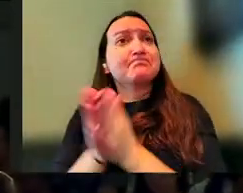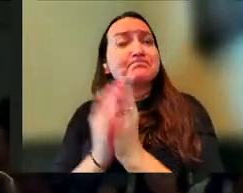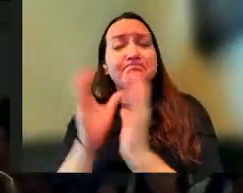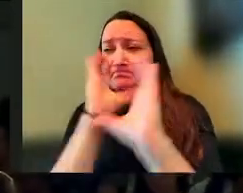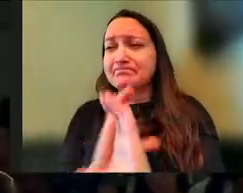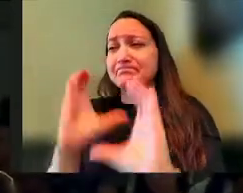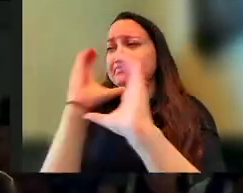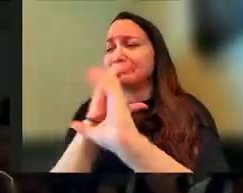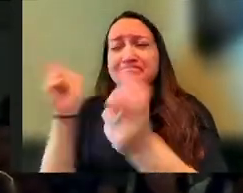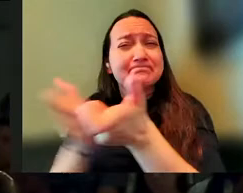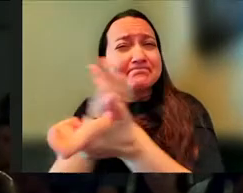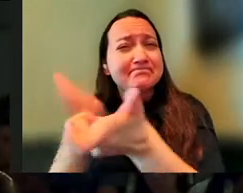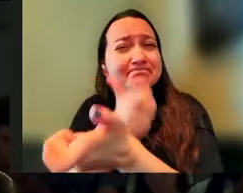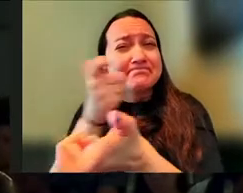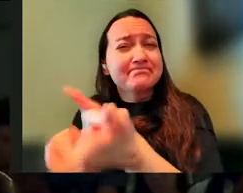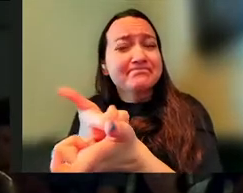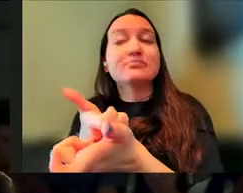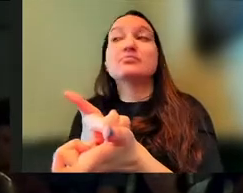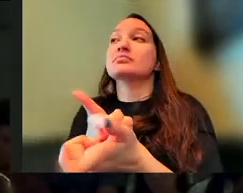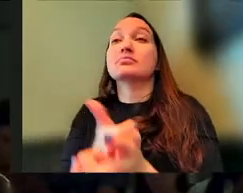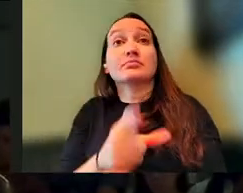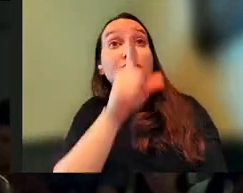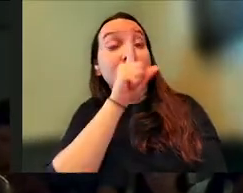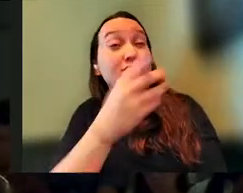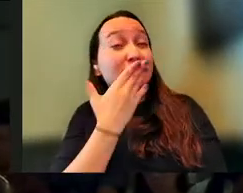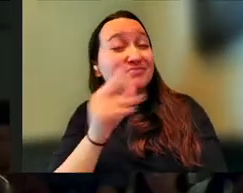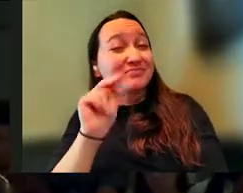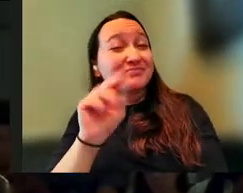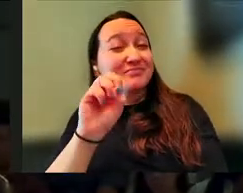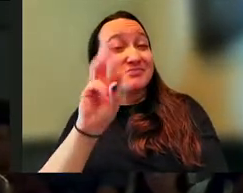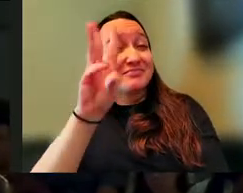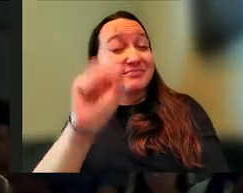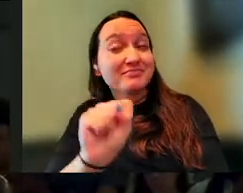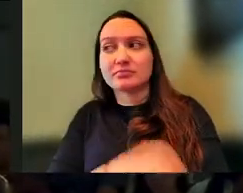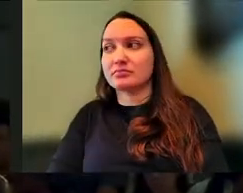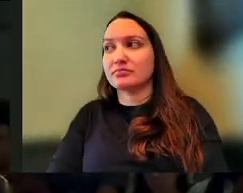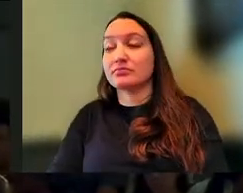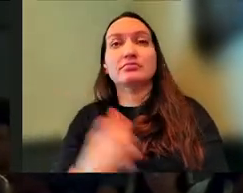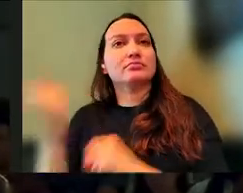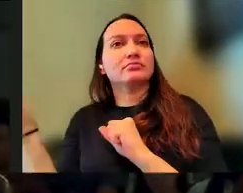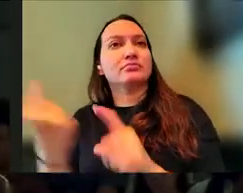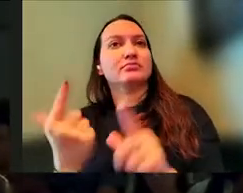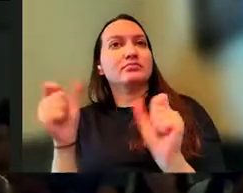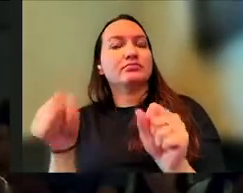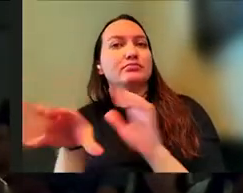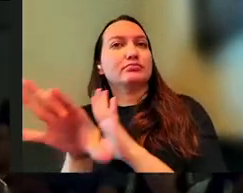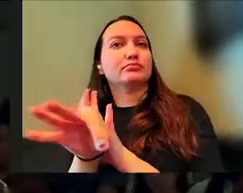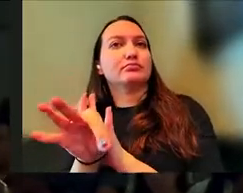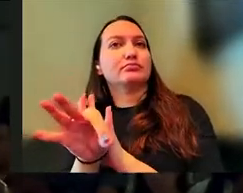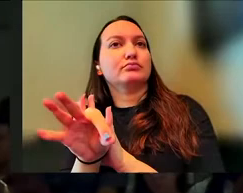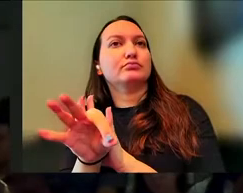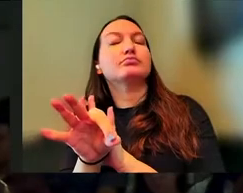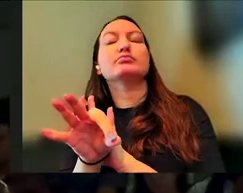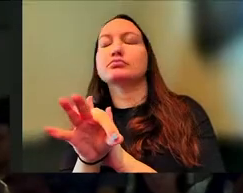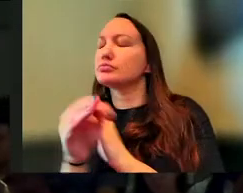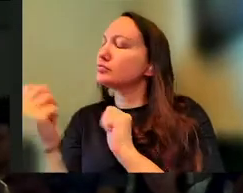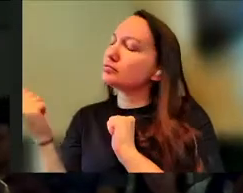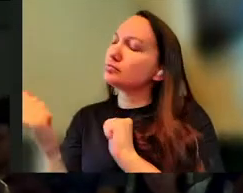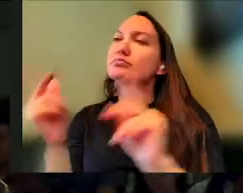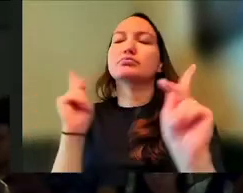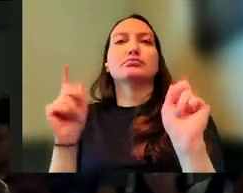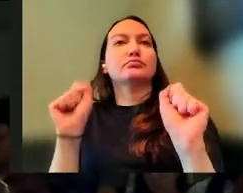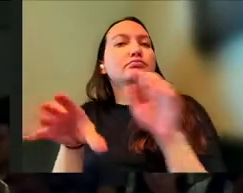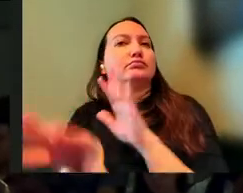after. And the really good news is, is everybody can choose it. Everybody can choose